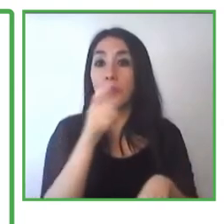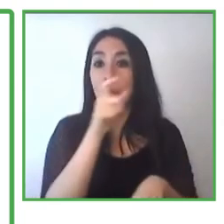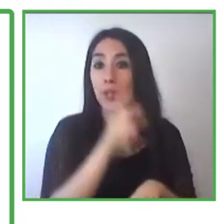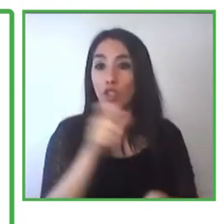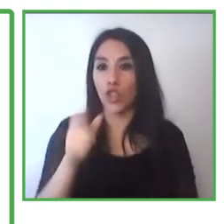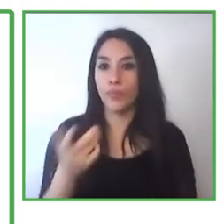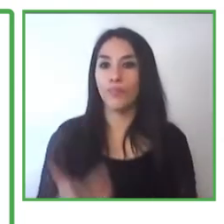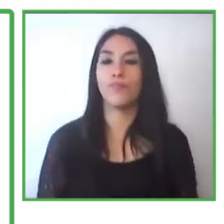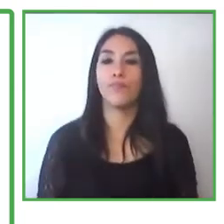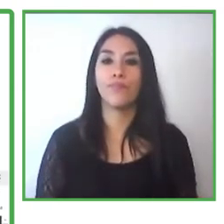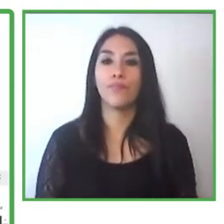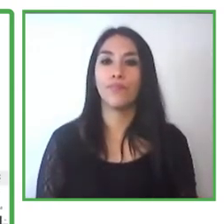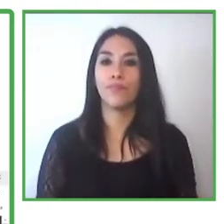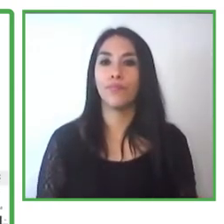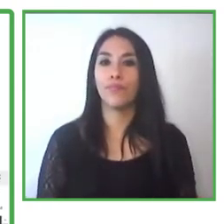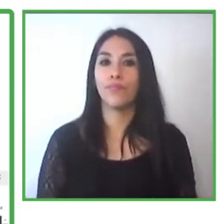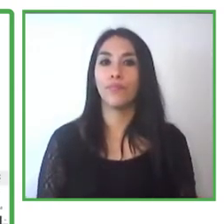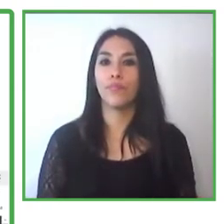collectives.